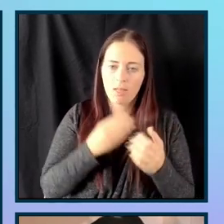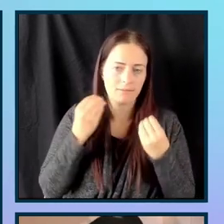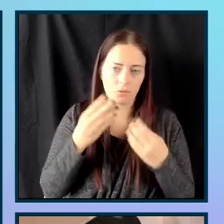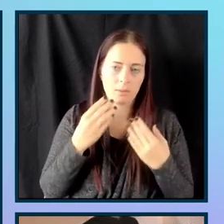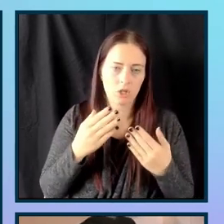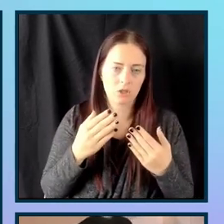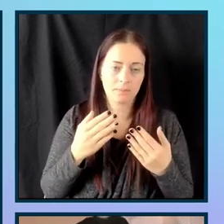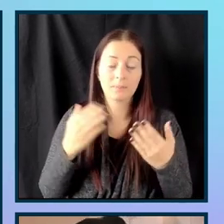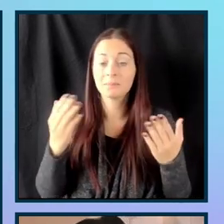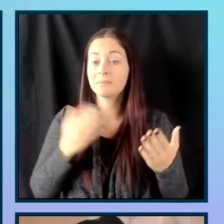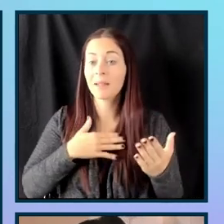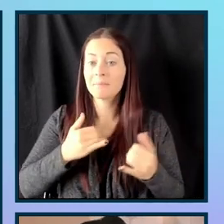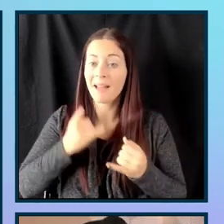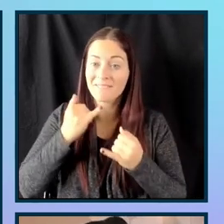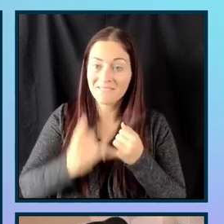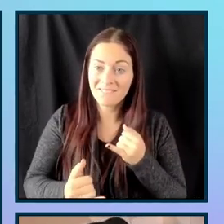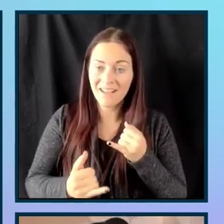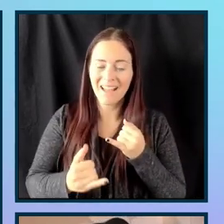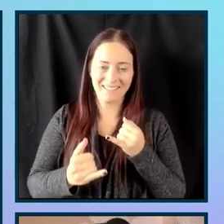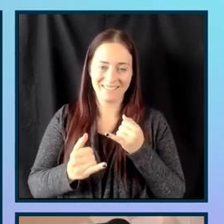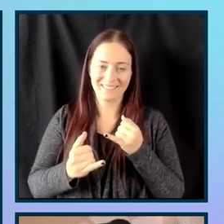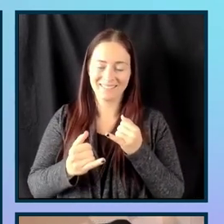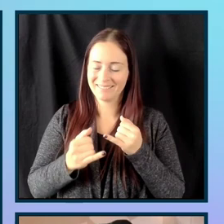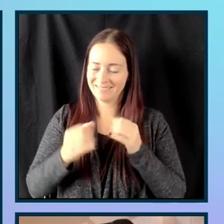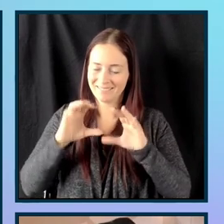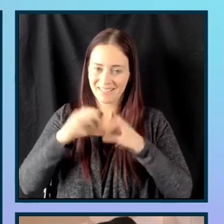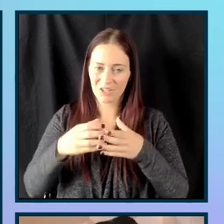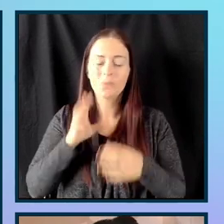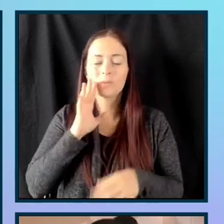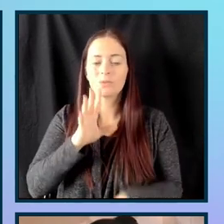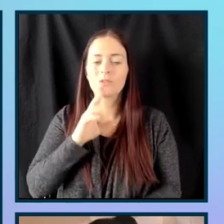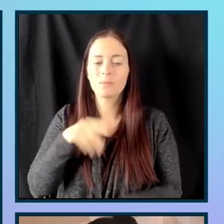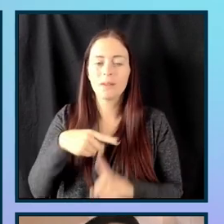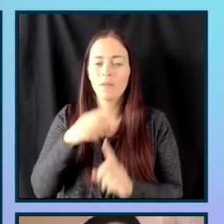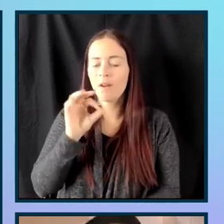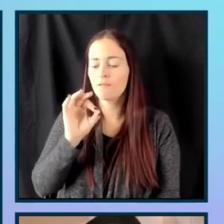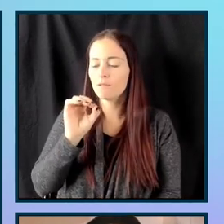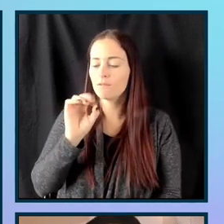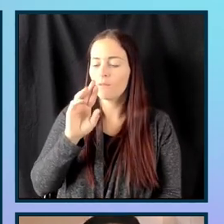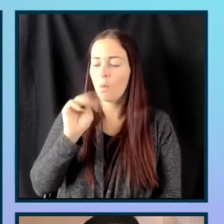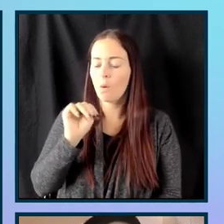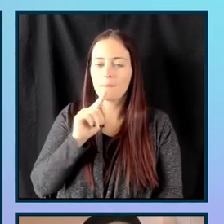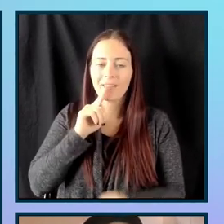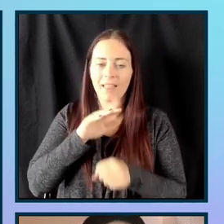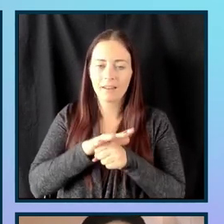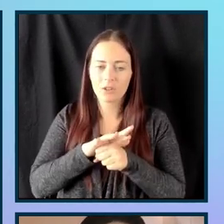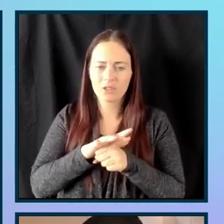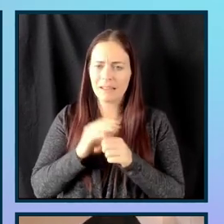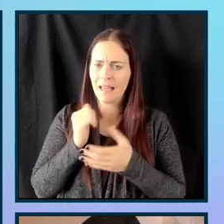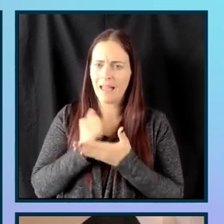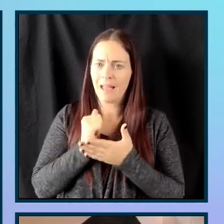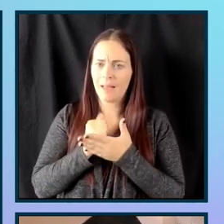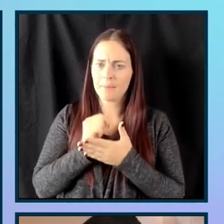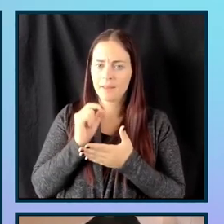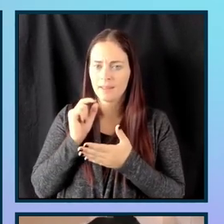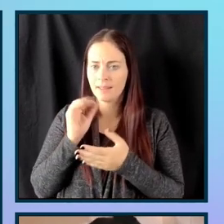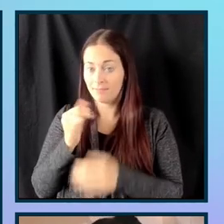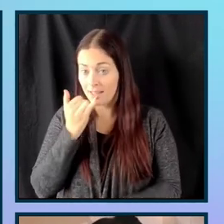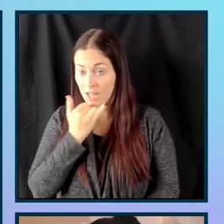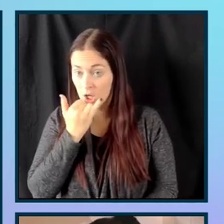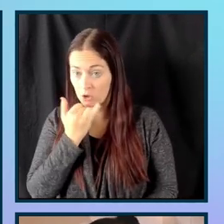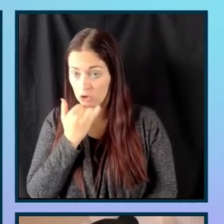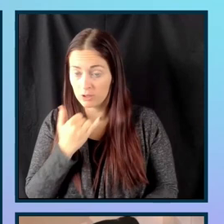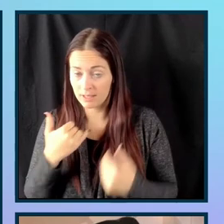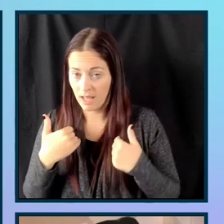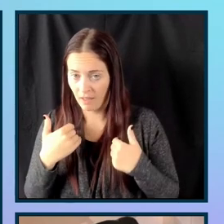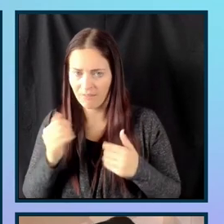And my final section for the day will be form validation. So, helping users fix their errors through some of the guidance that we'll be